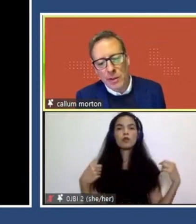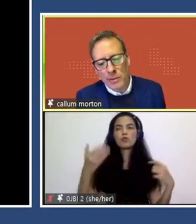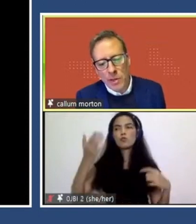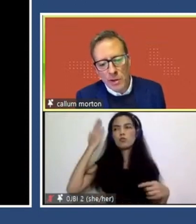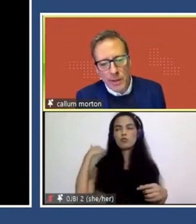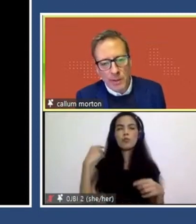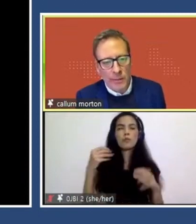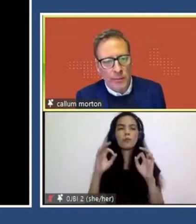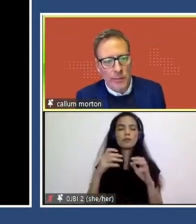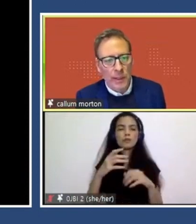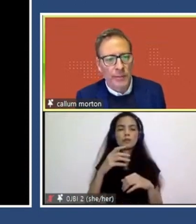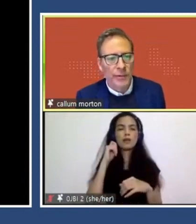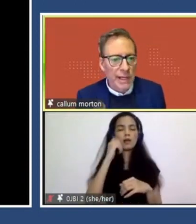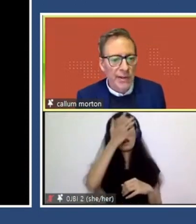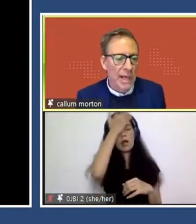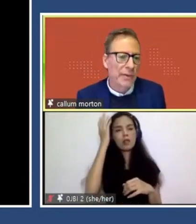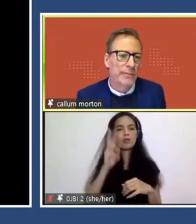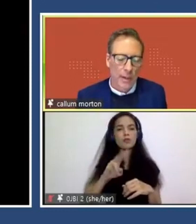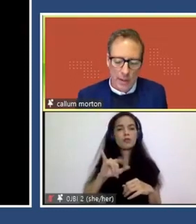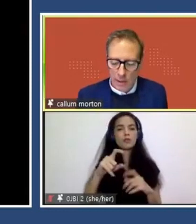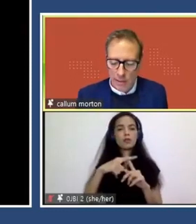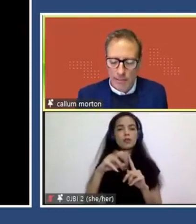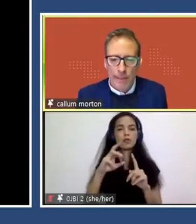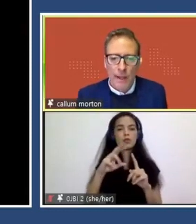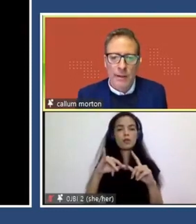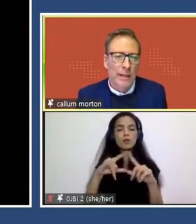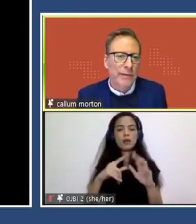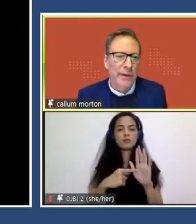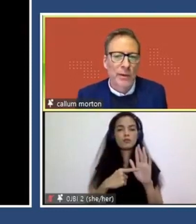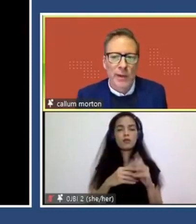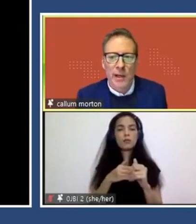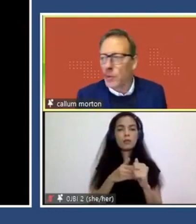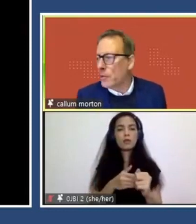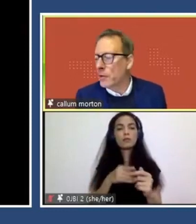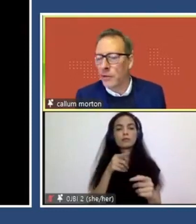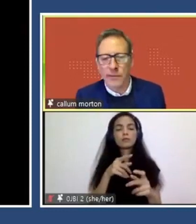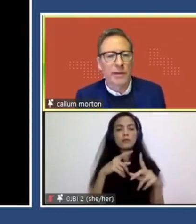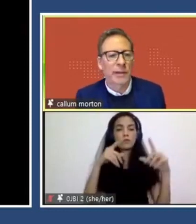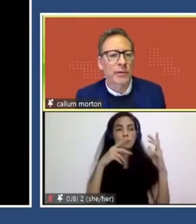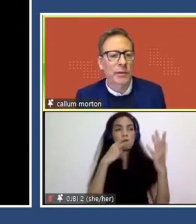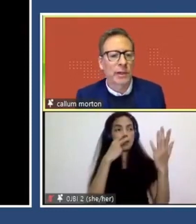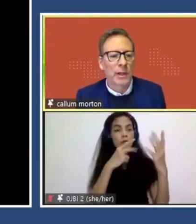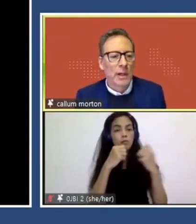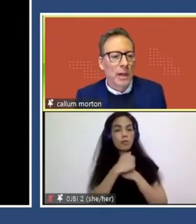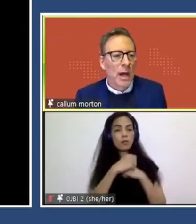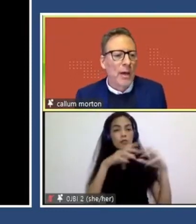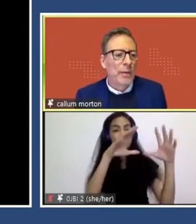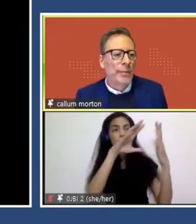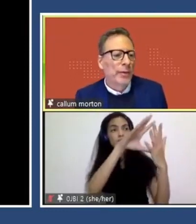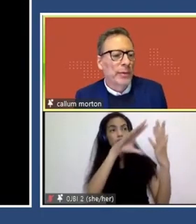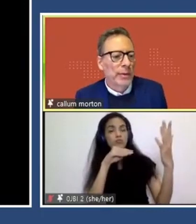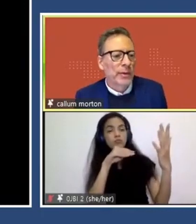these, you know, we got cherry pickers and, um, 3D scanned them. Um, I don't have a photo of that kind of process. I couldn't find it, unfortunately.